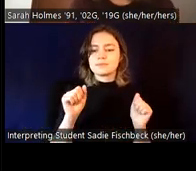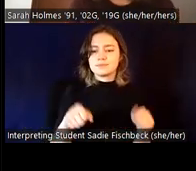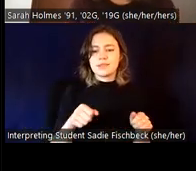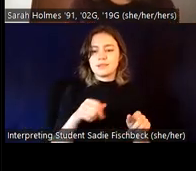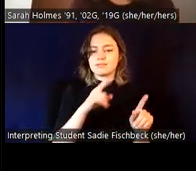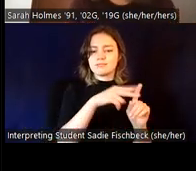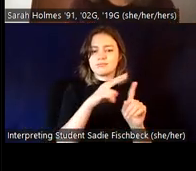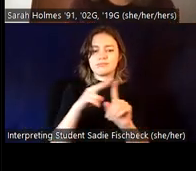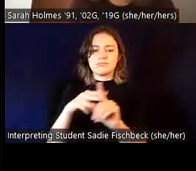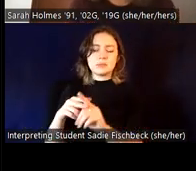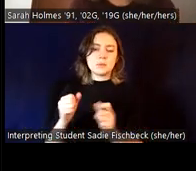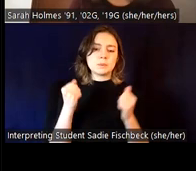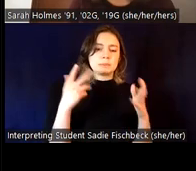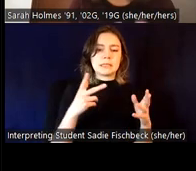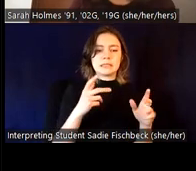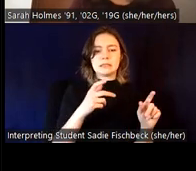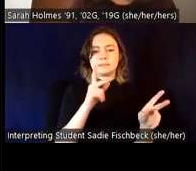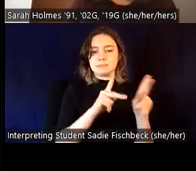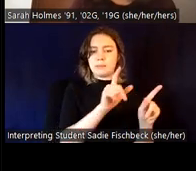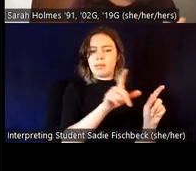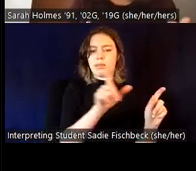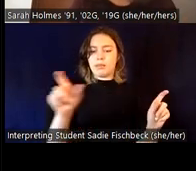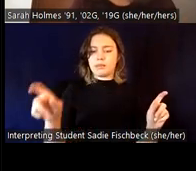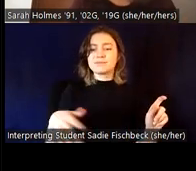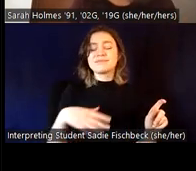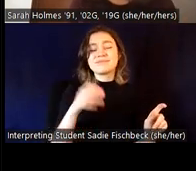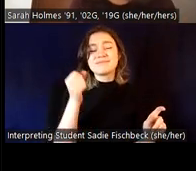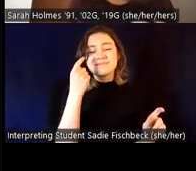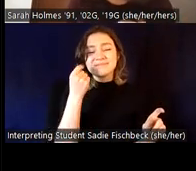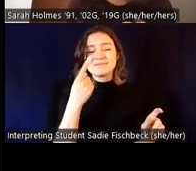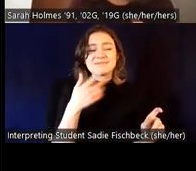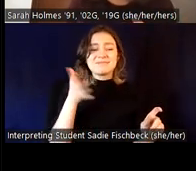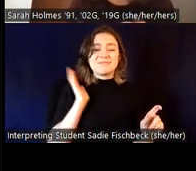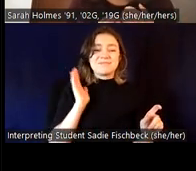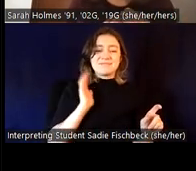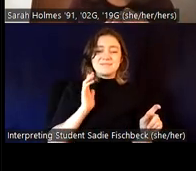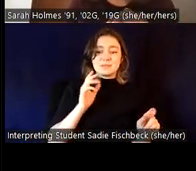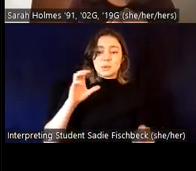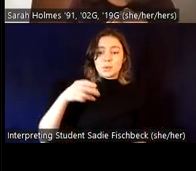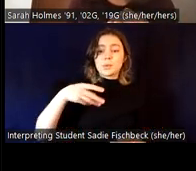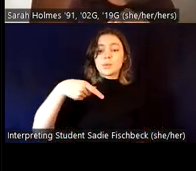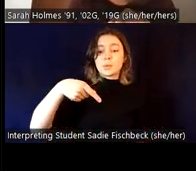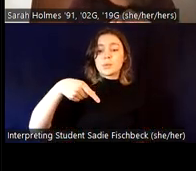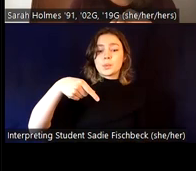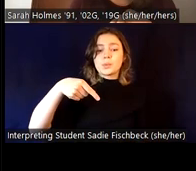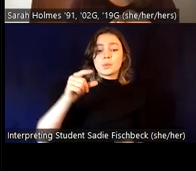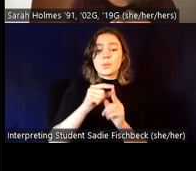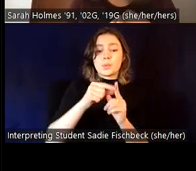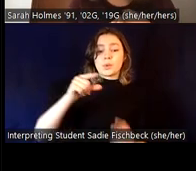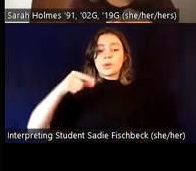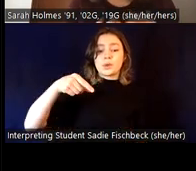very storied history. It has a pejorative context for many people, but for many of us, I came out in the early